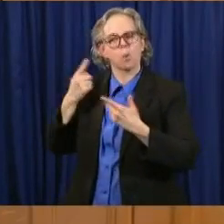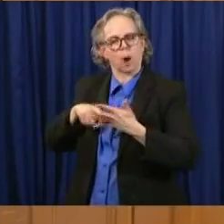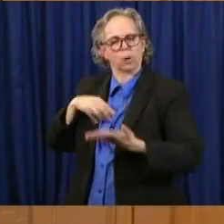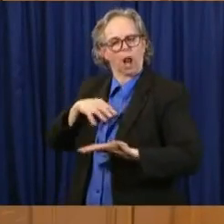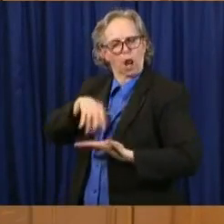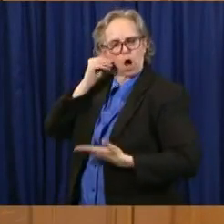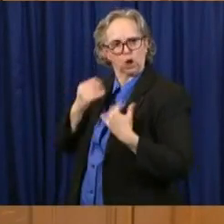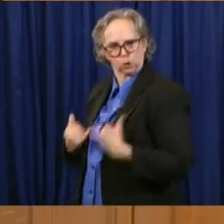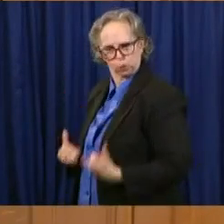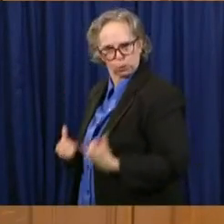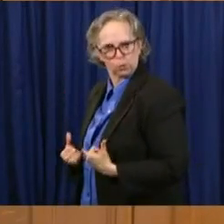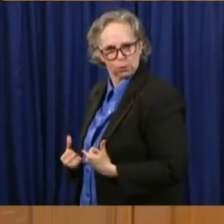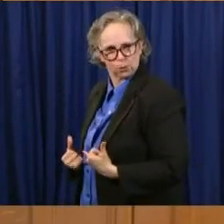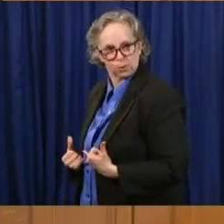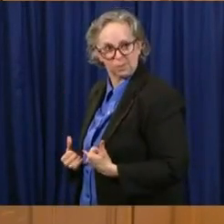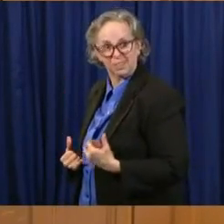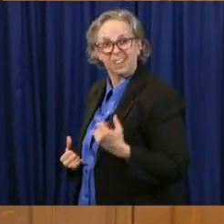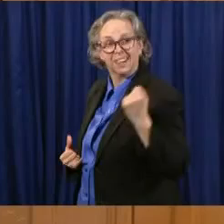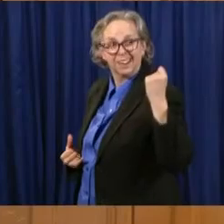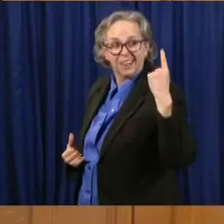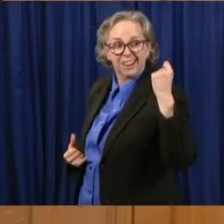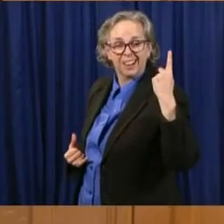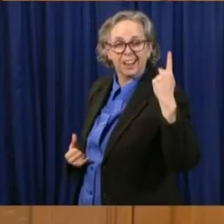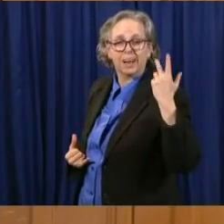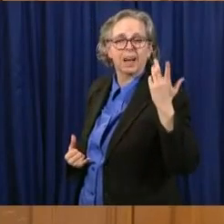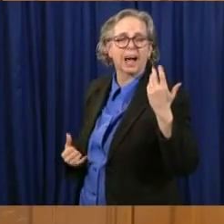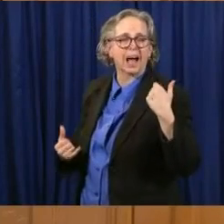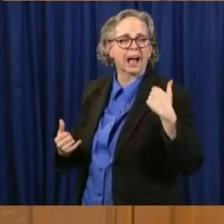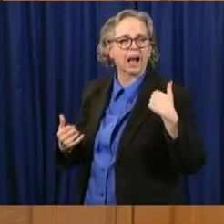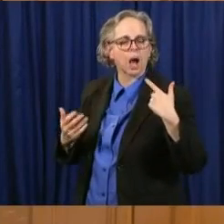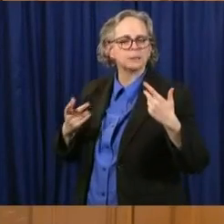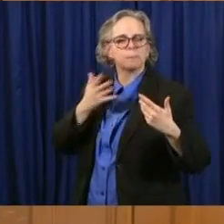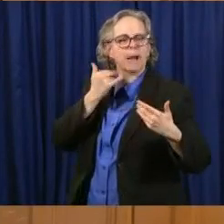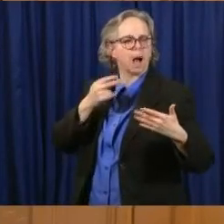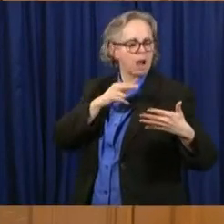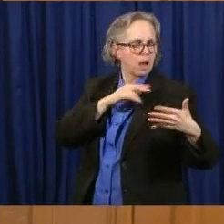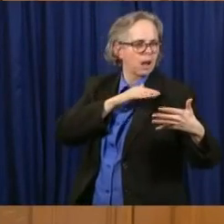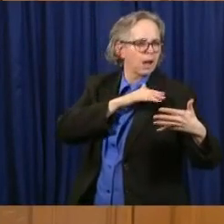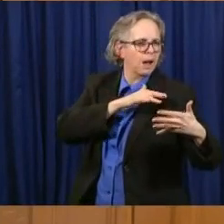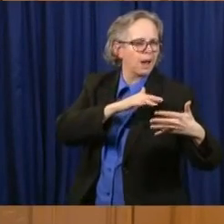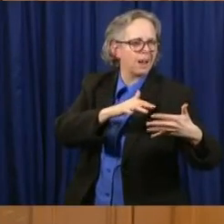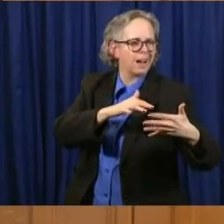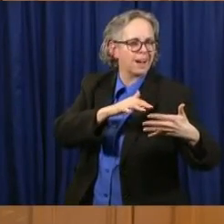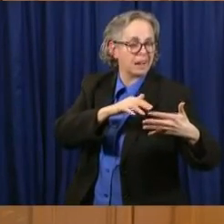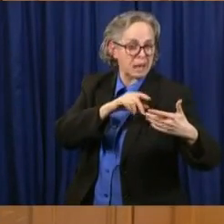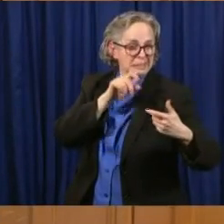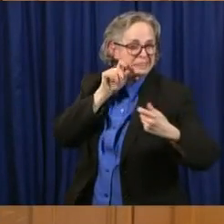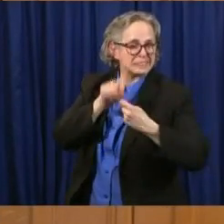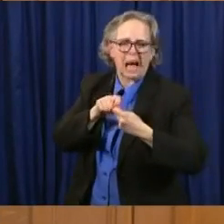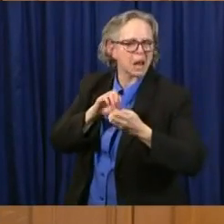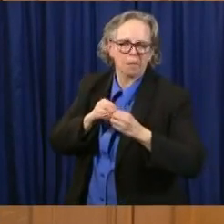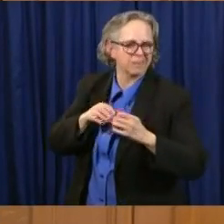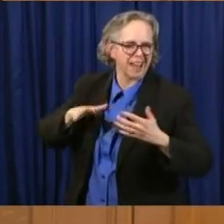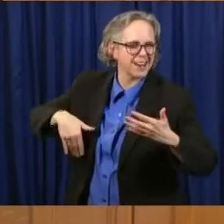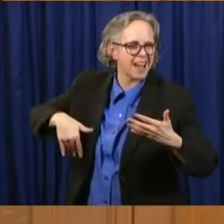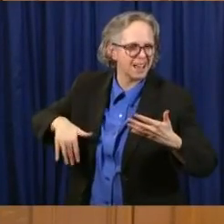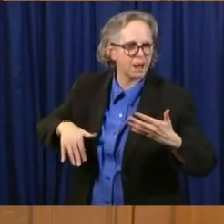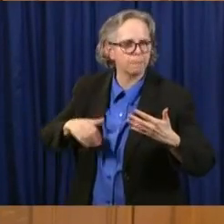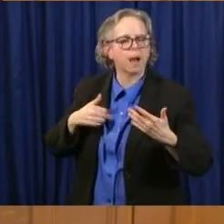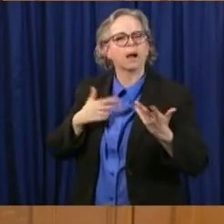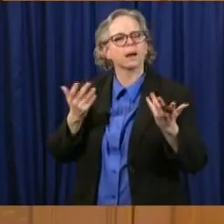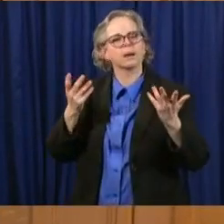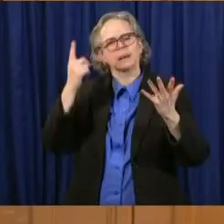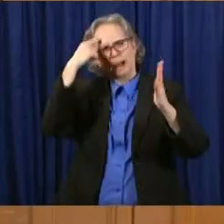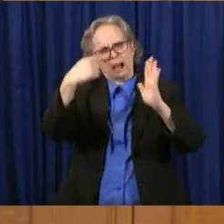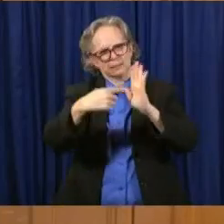look at in more nuanced ways. So for instance, um, we give you symptom onset data.